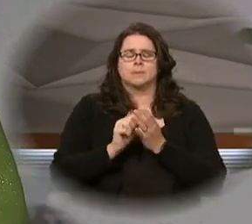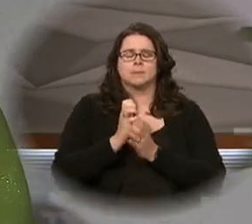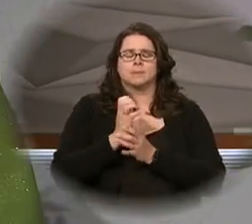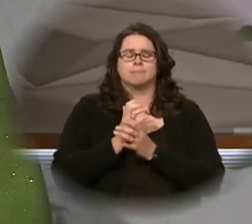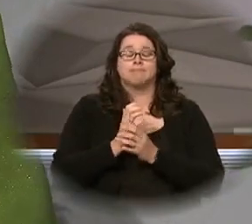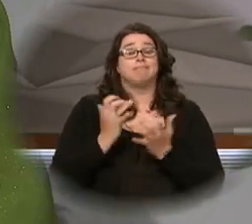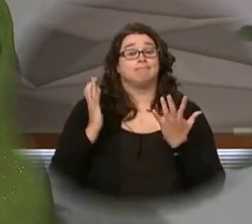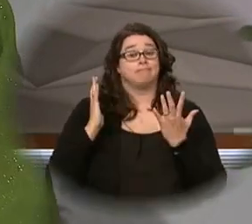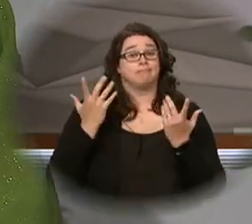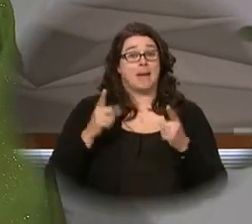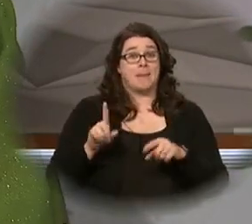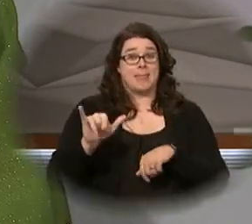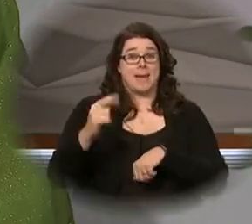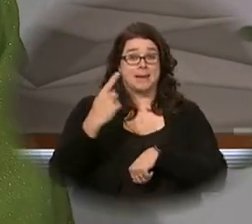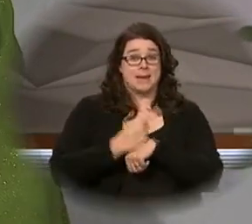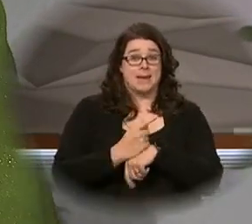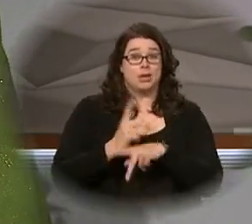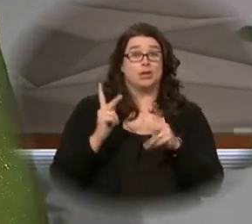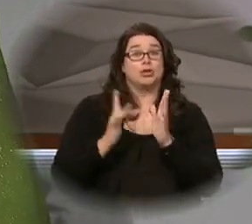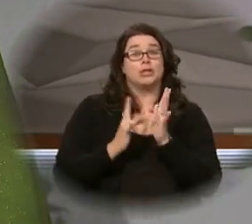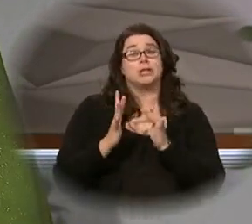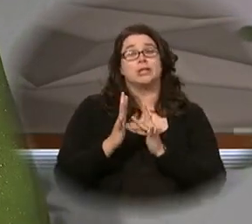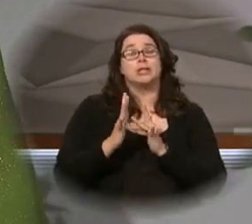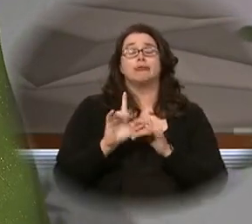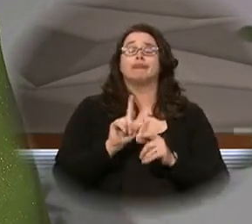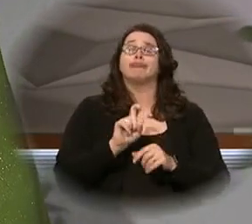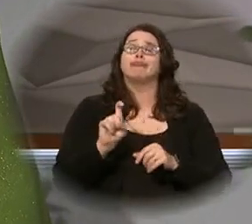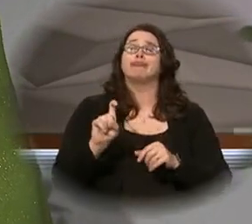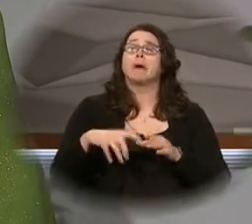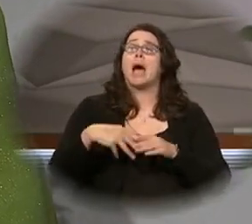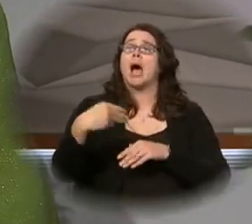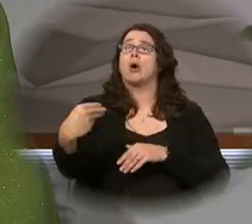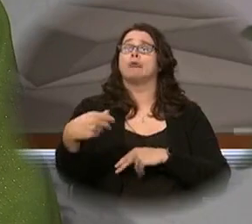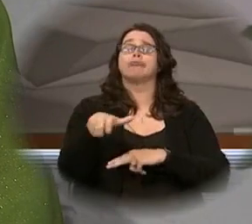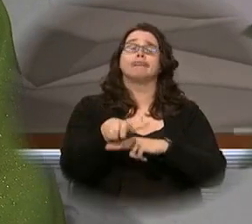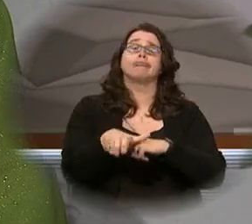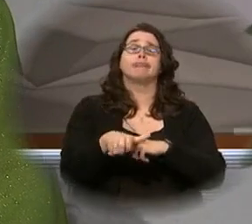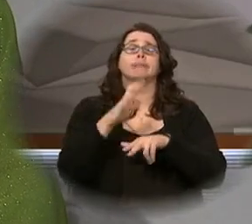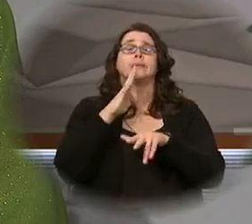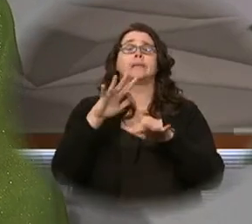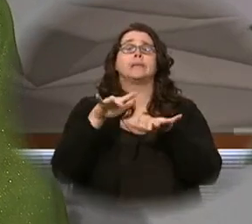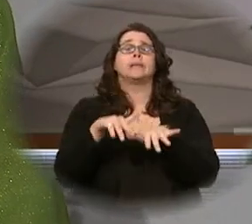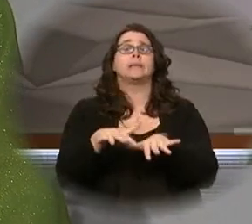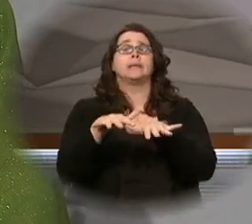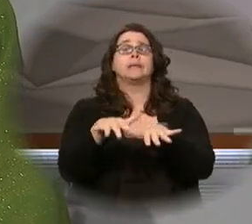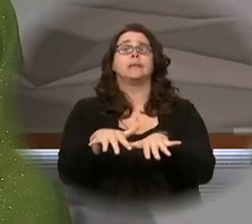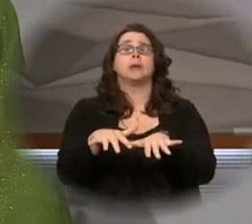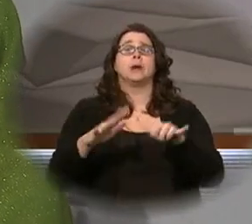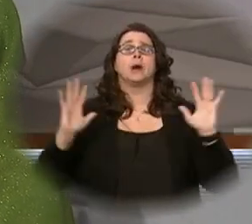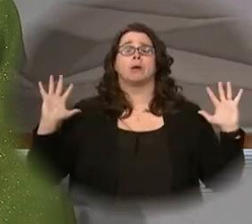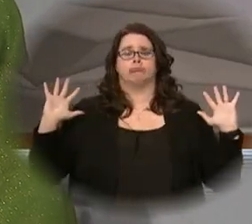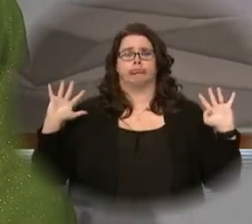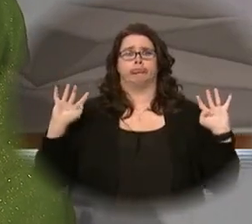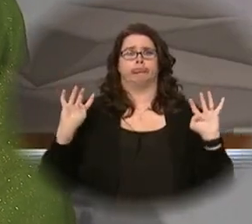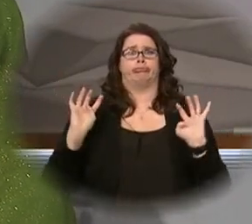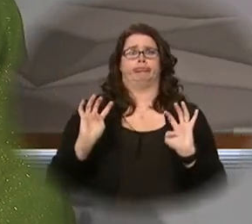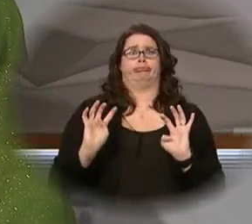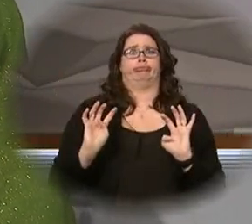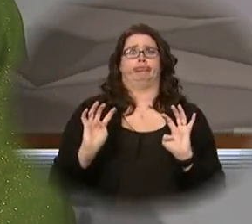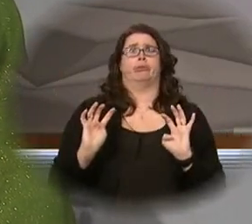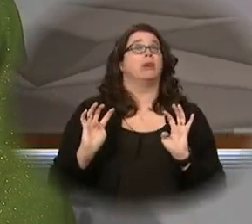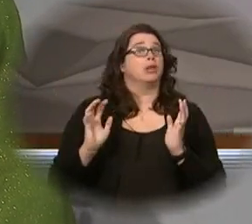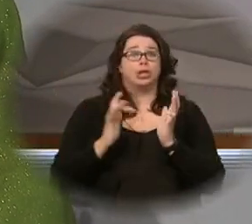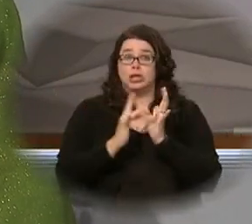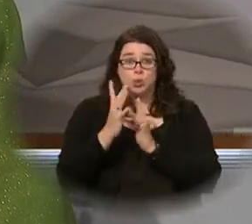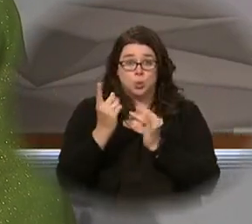On that day, Jesus went out of the house and sat down by the sea. Such large crowds gathered around him that he got into a boat and